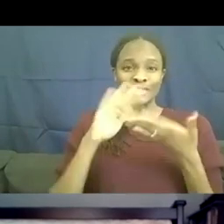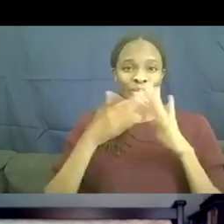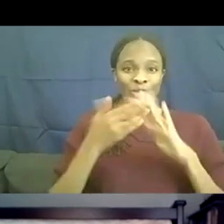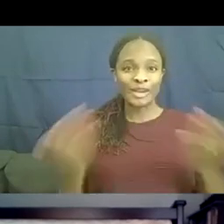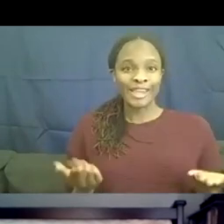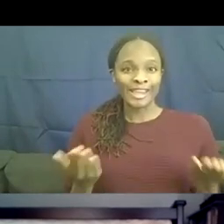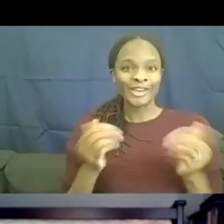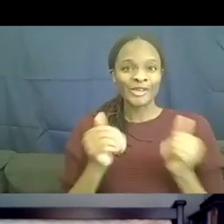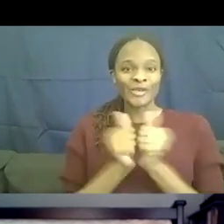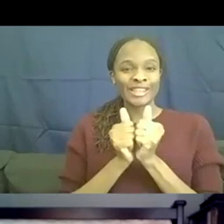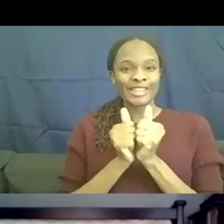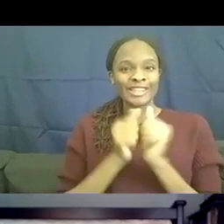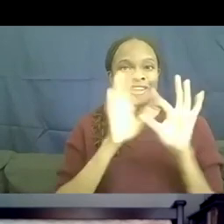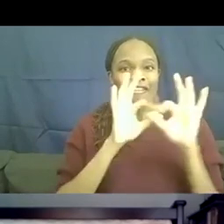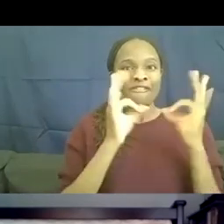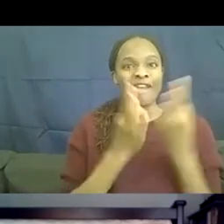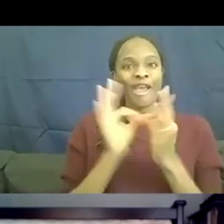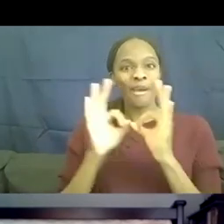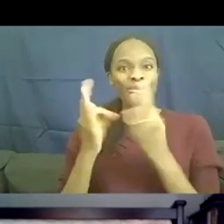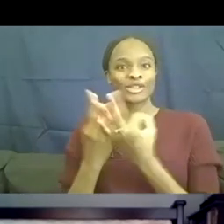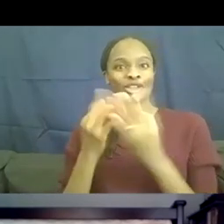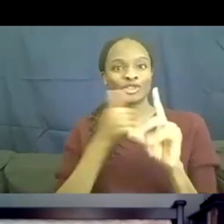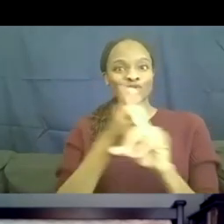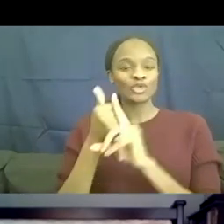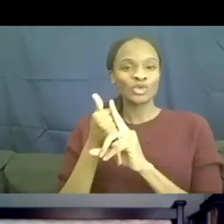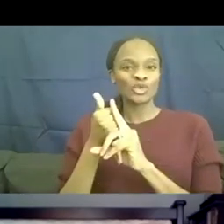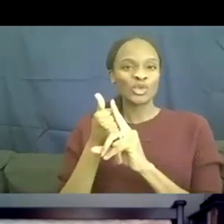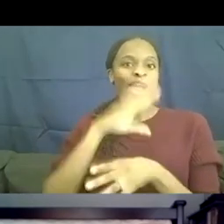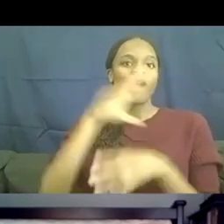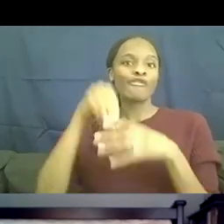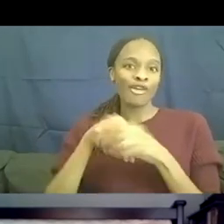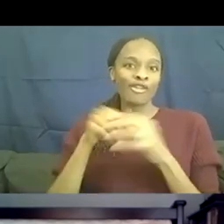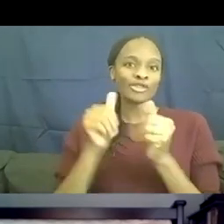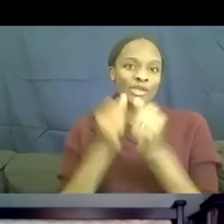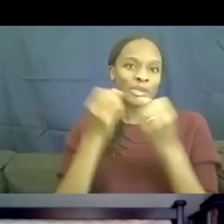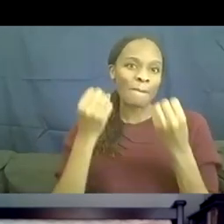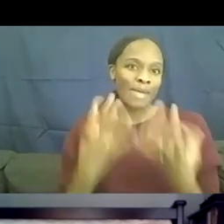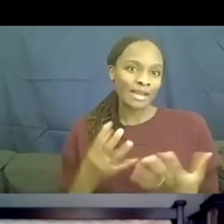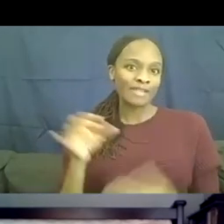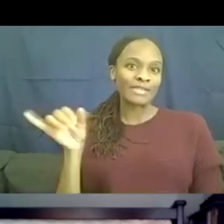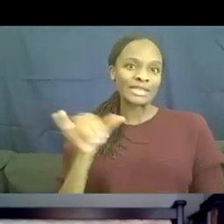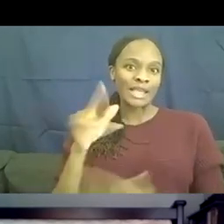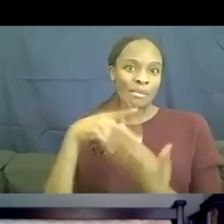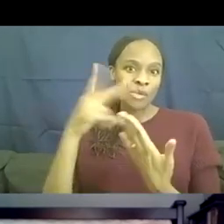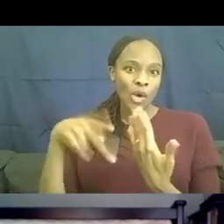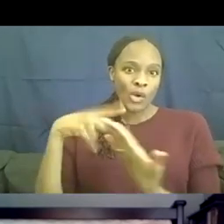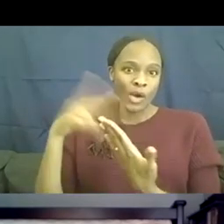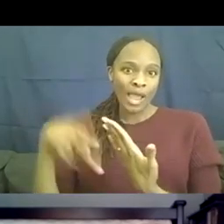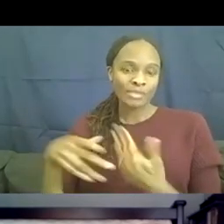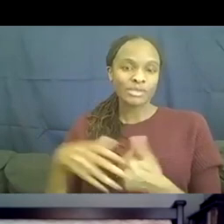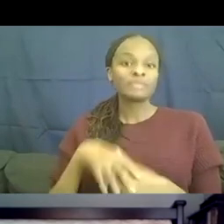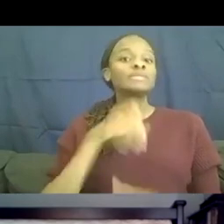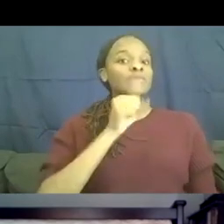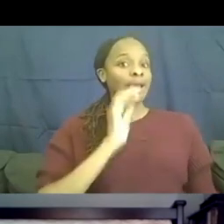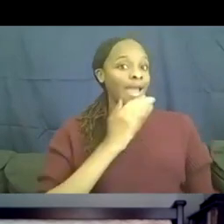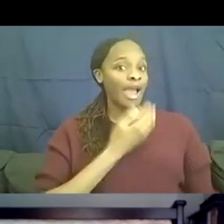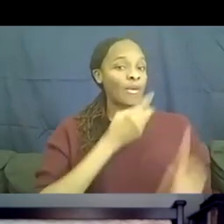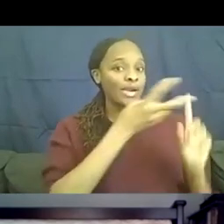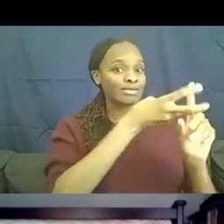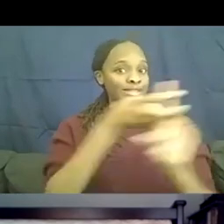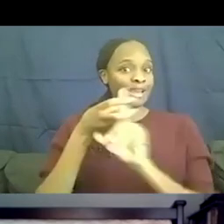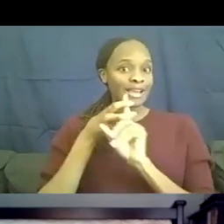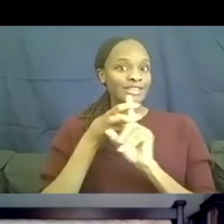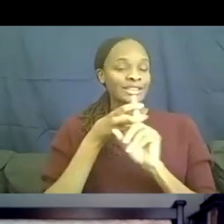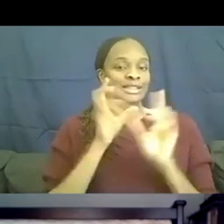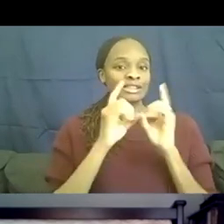uh, that participate in a lot of the same programs and things. Yeah. And our casting department was led by the